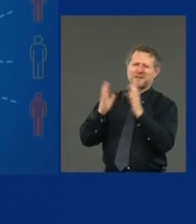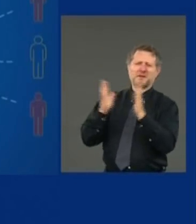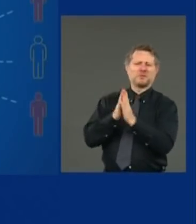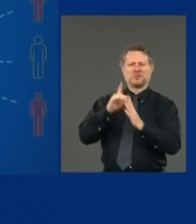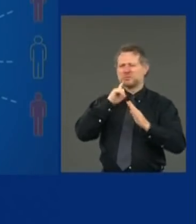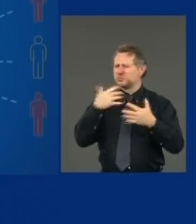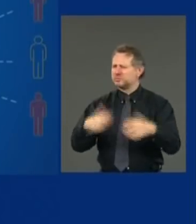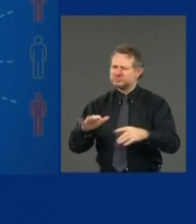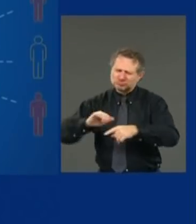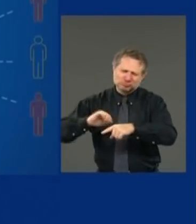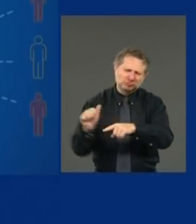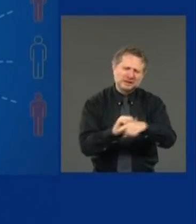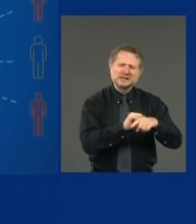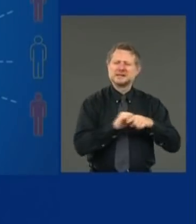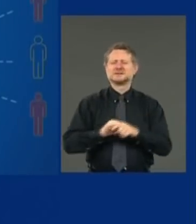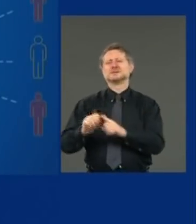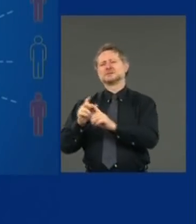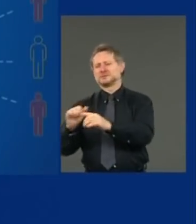recruit recruit tracers?